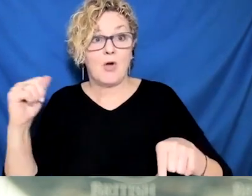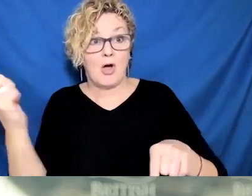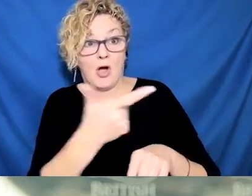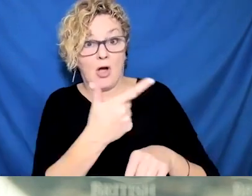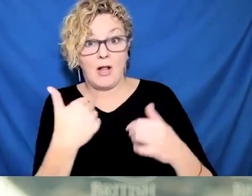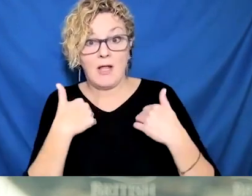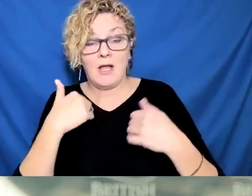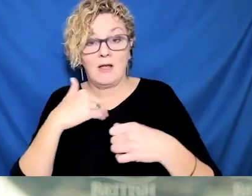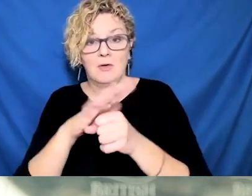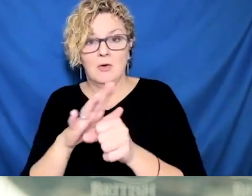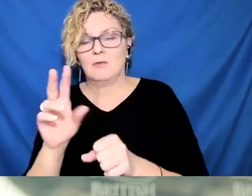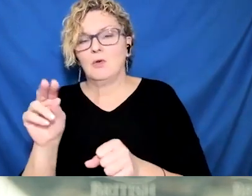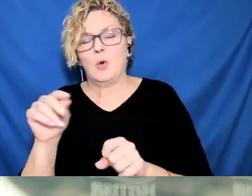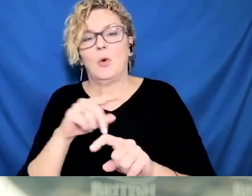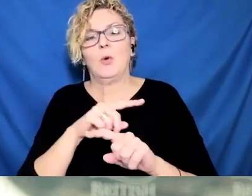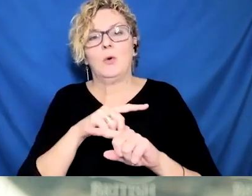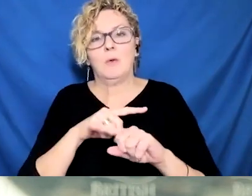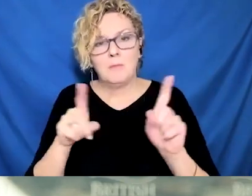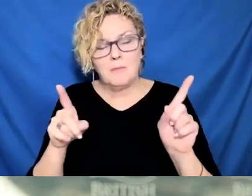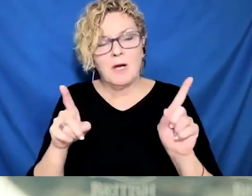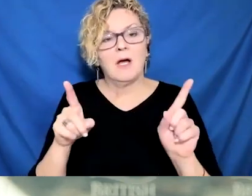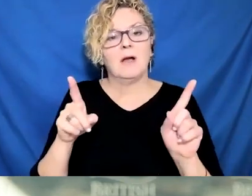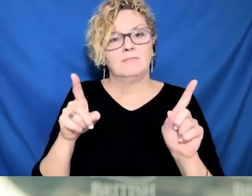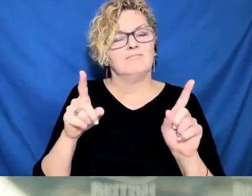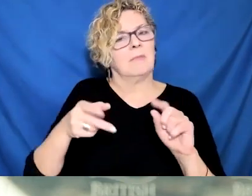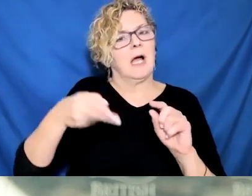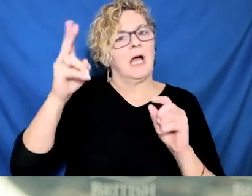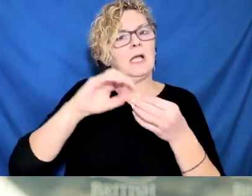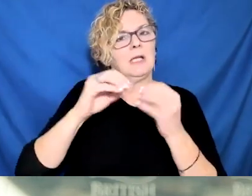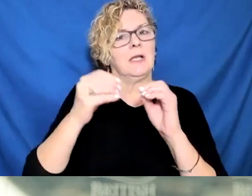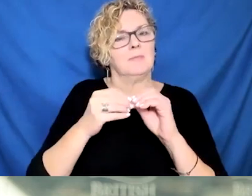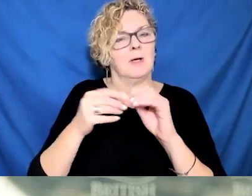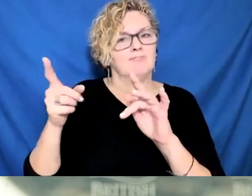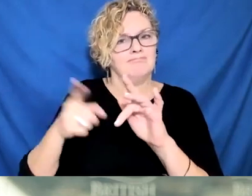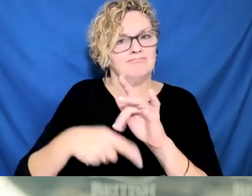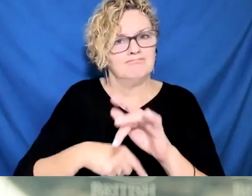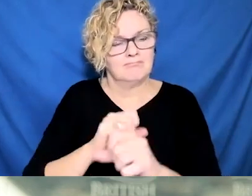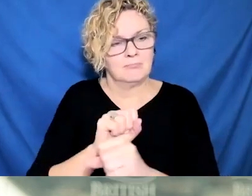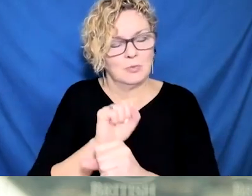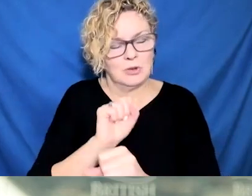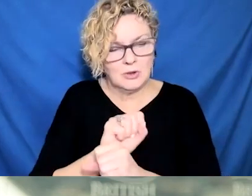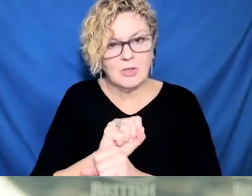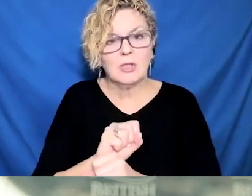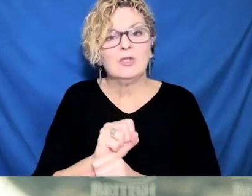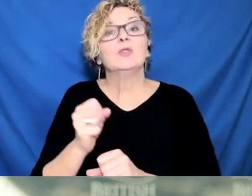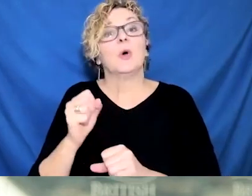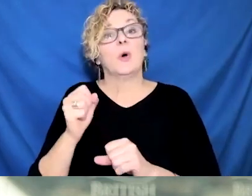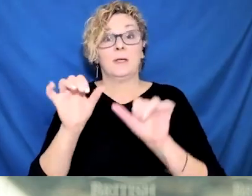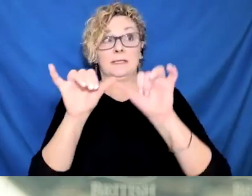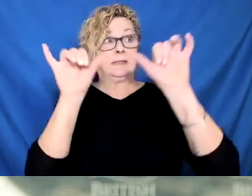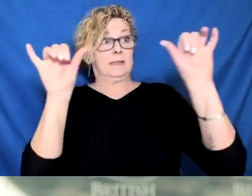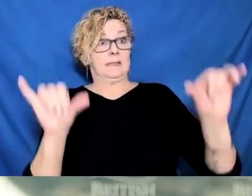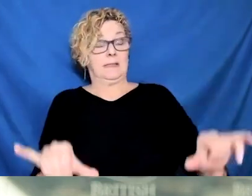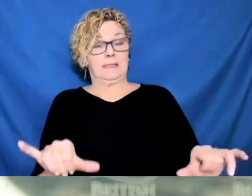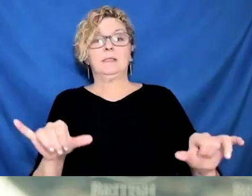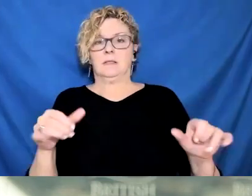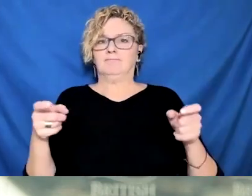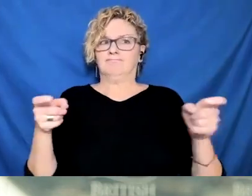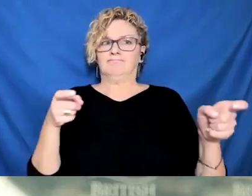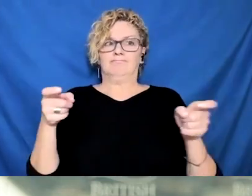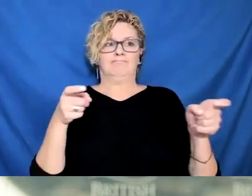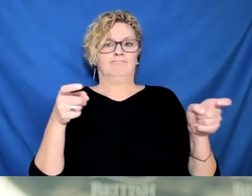ambulatory care at community hospitals in the region. In Invermere, which we reported on on Tuesday,